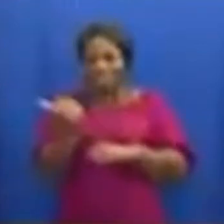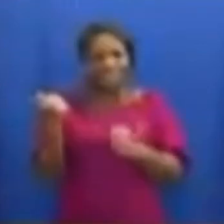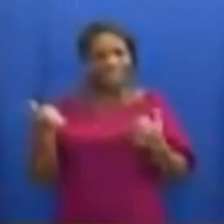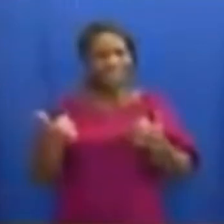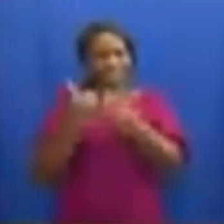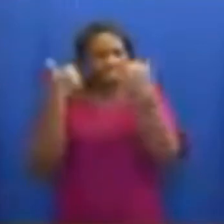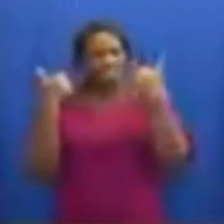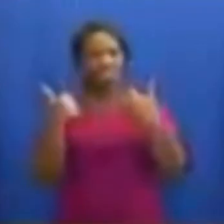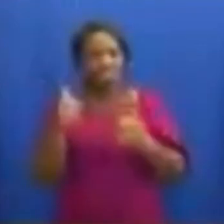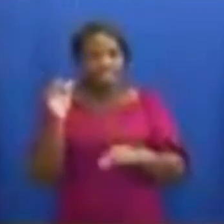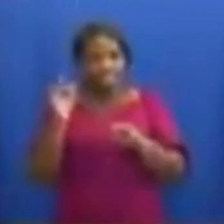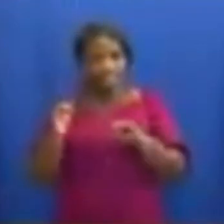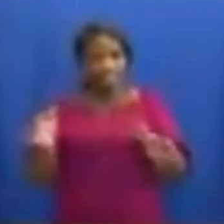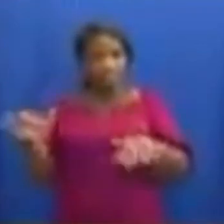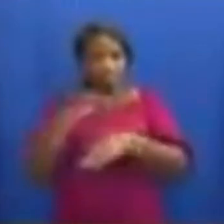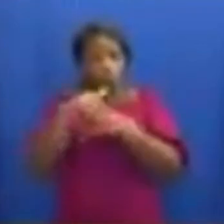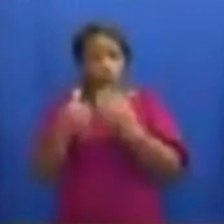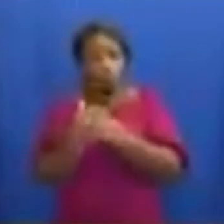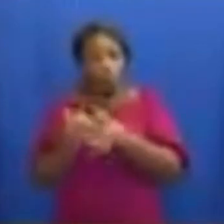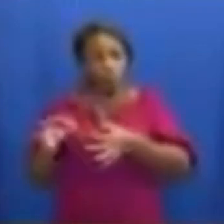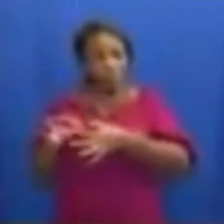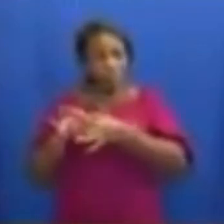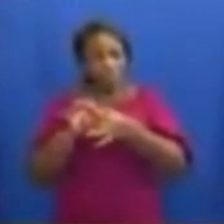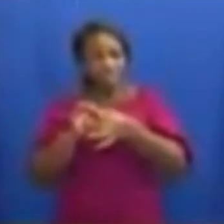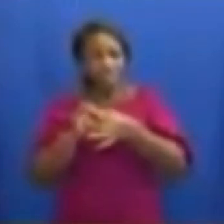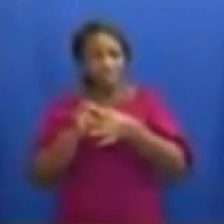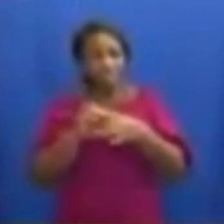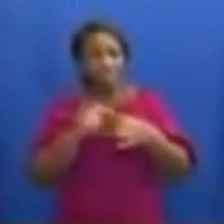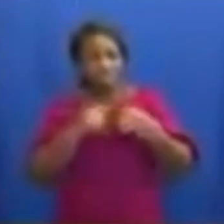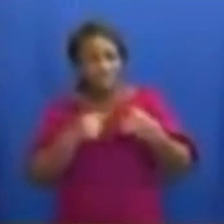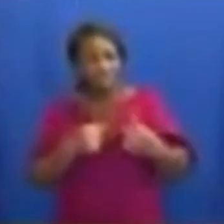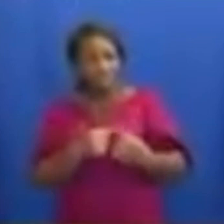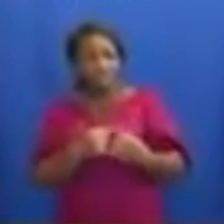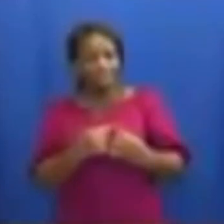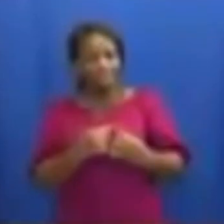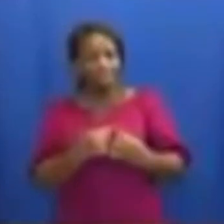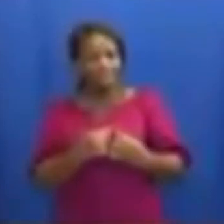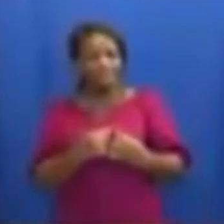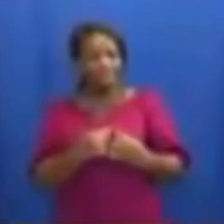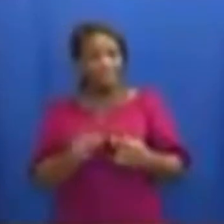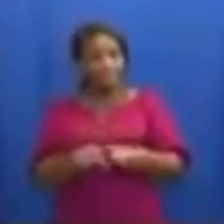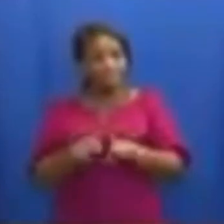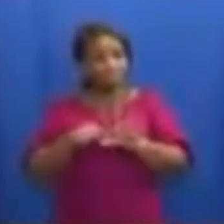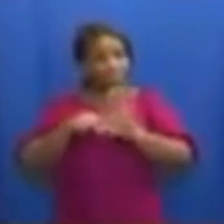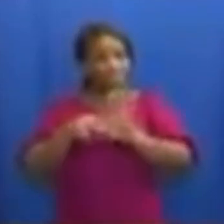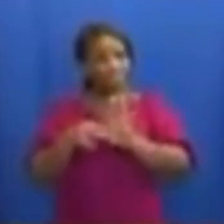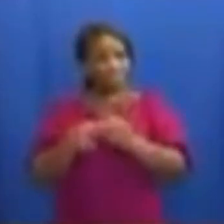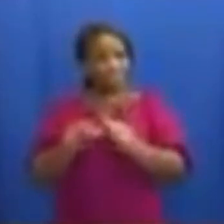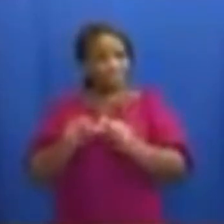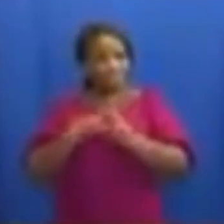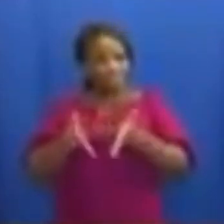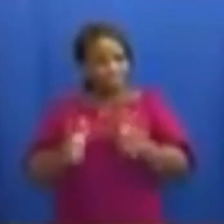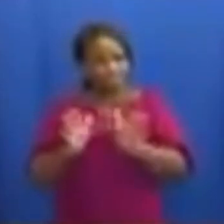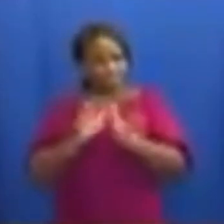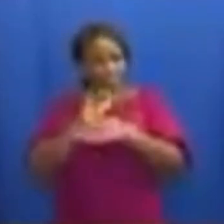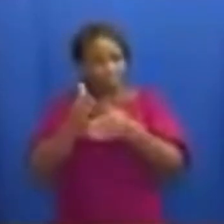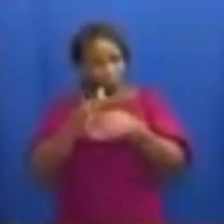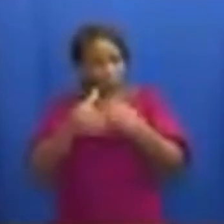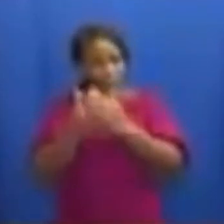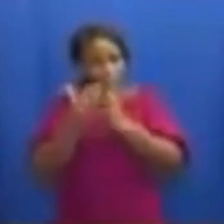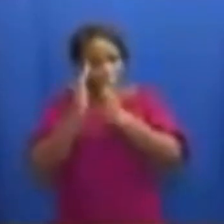if we put our hearts and minds to it. Whilst at it, let us continue to pray